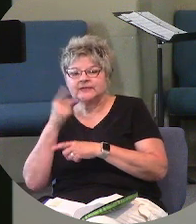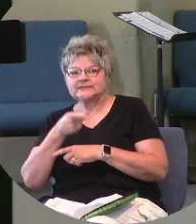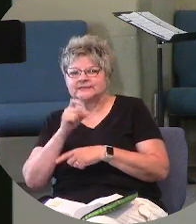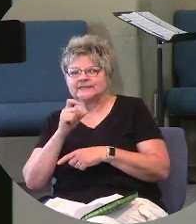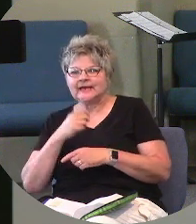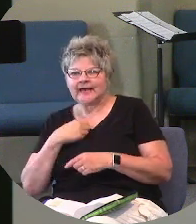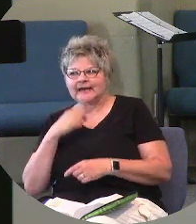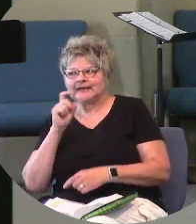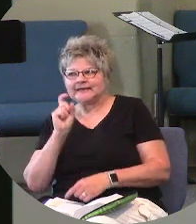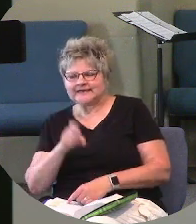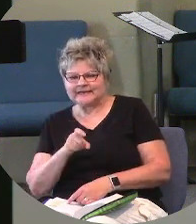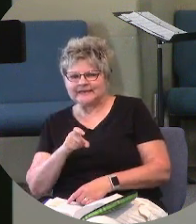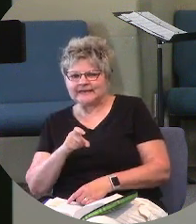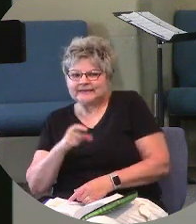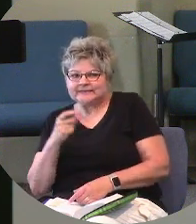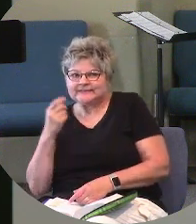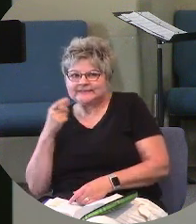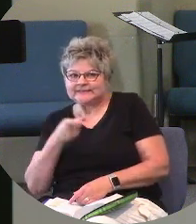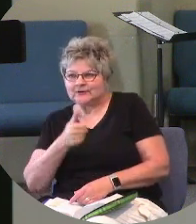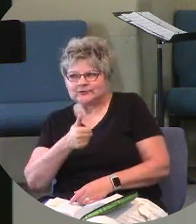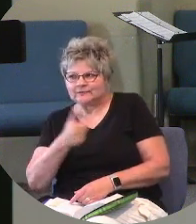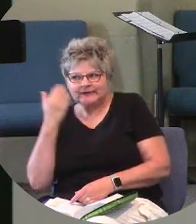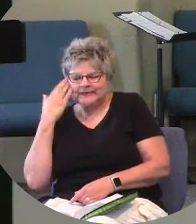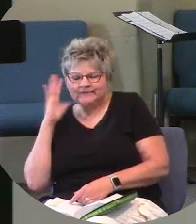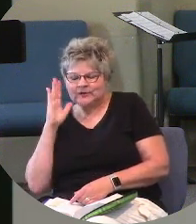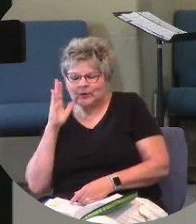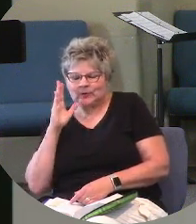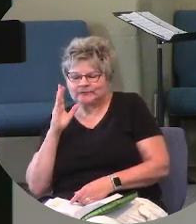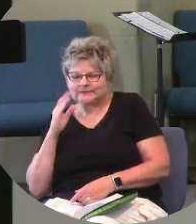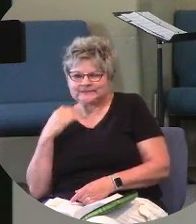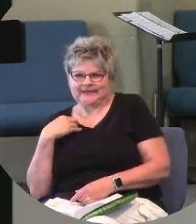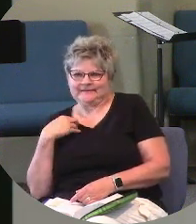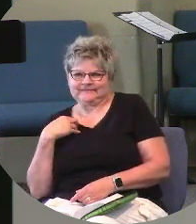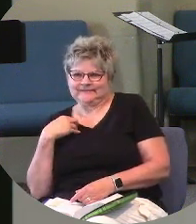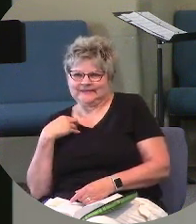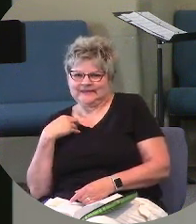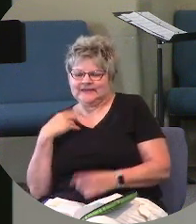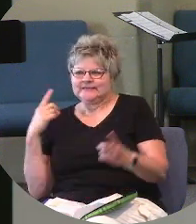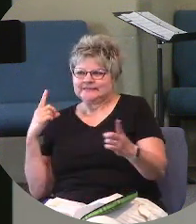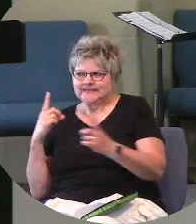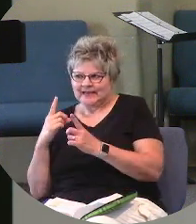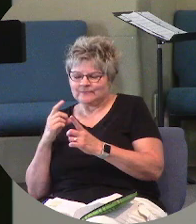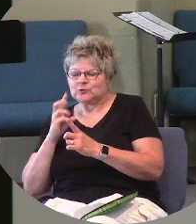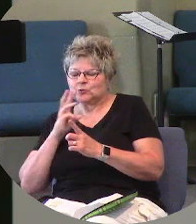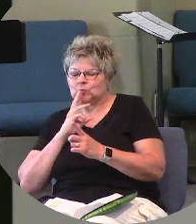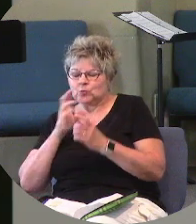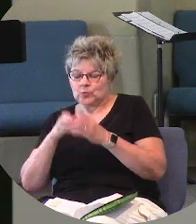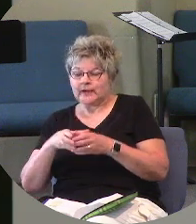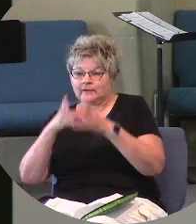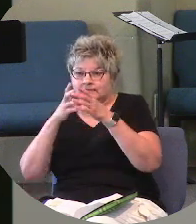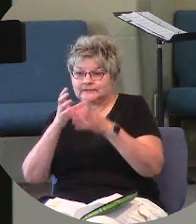a need that she didn't even know she needed. See, she came to the well to get water